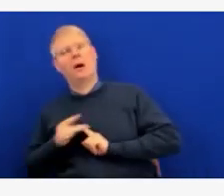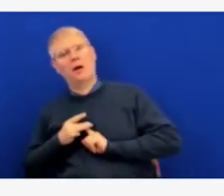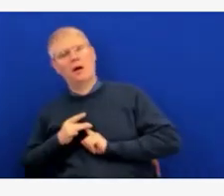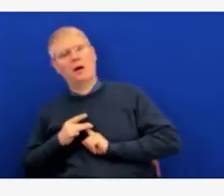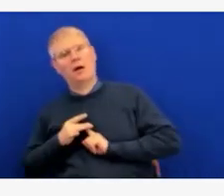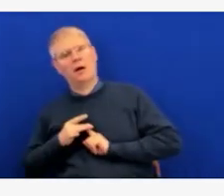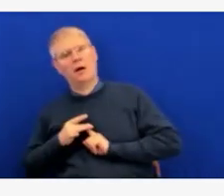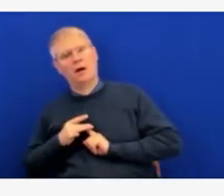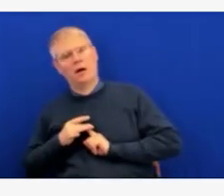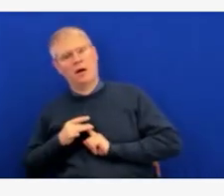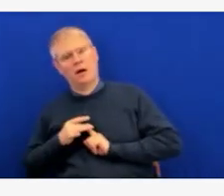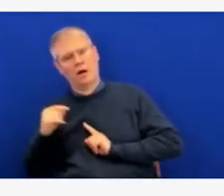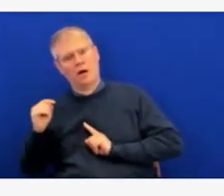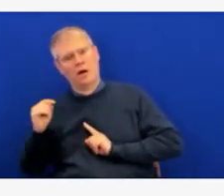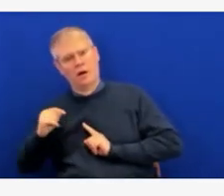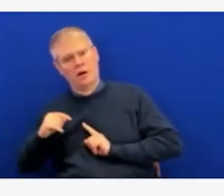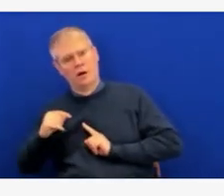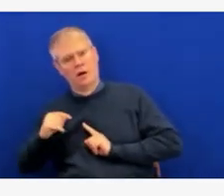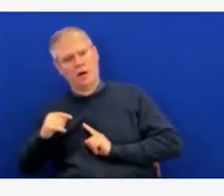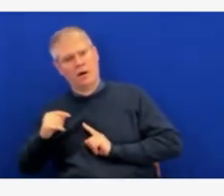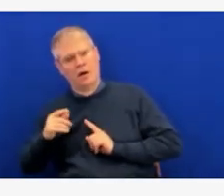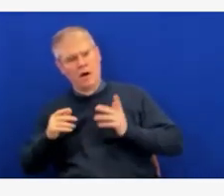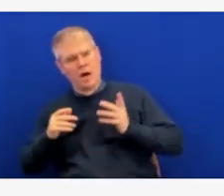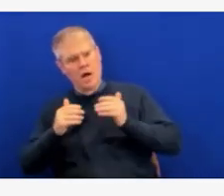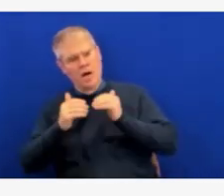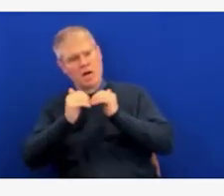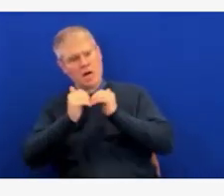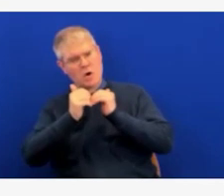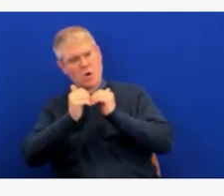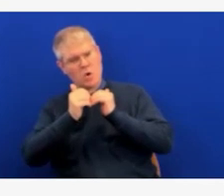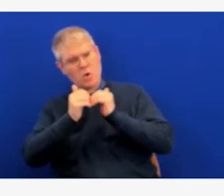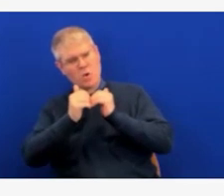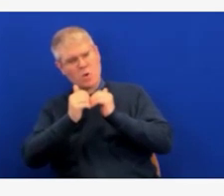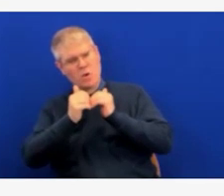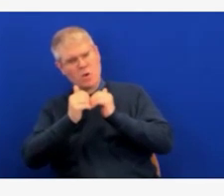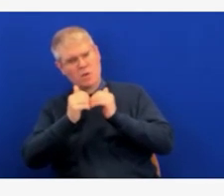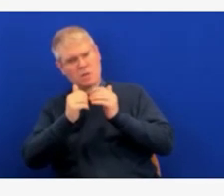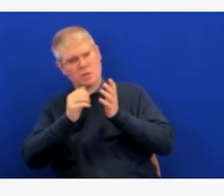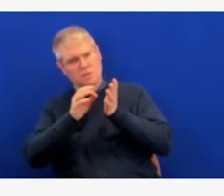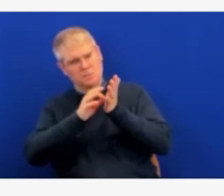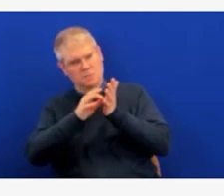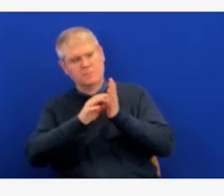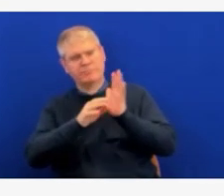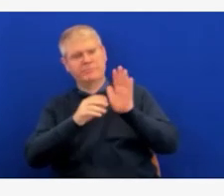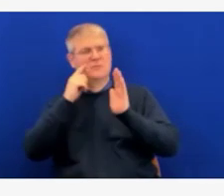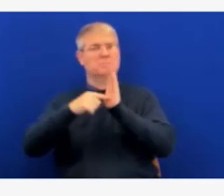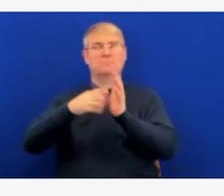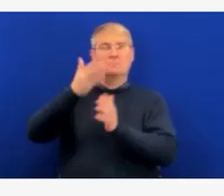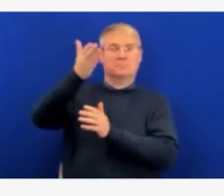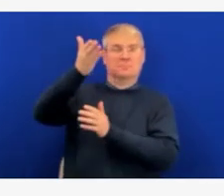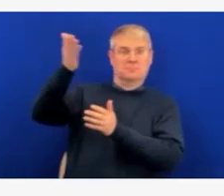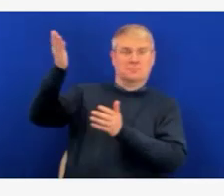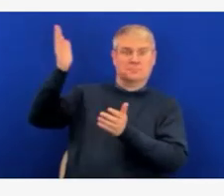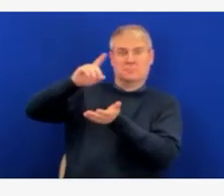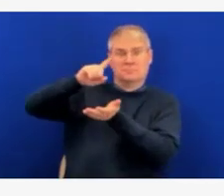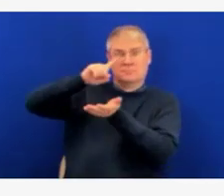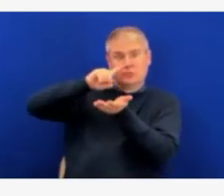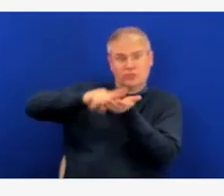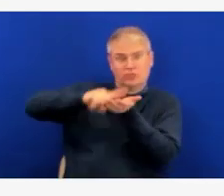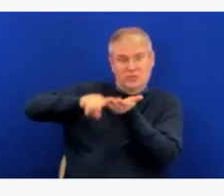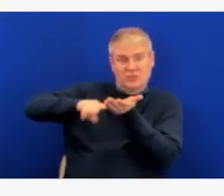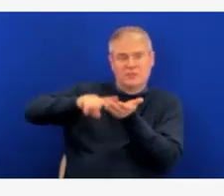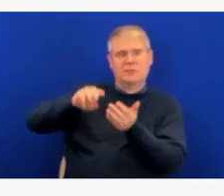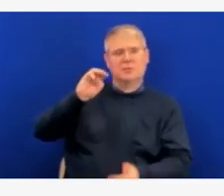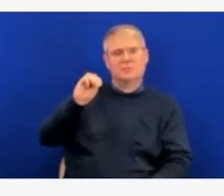know that there have been – you know, there's been studies published in the MMWR for Kentucky, and there's been,